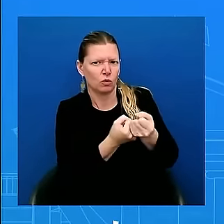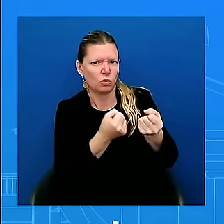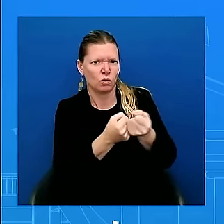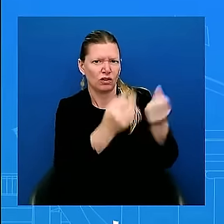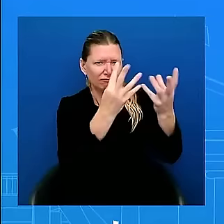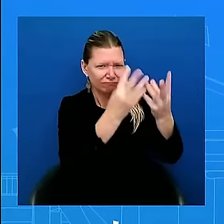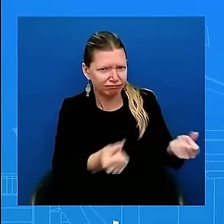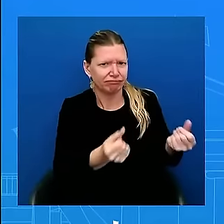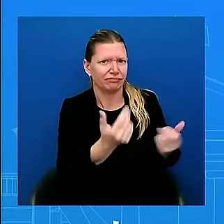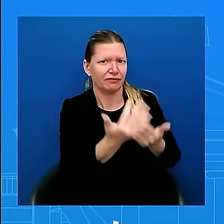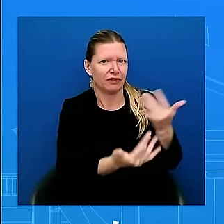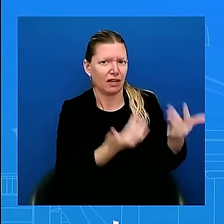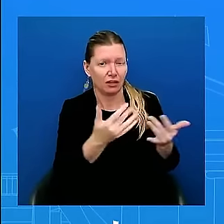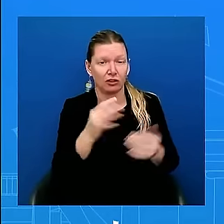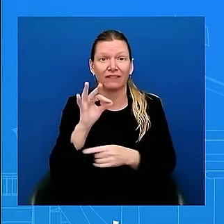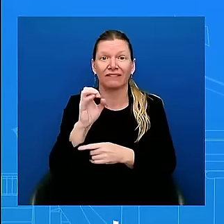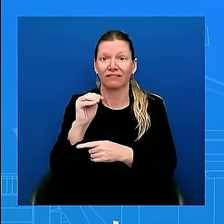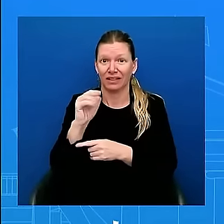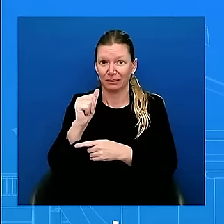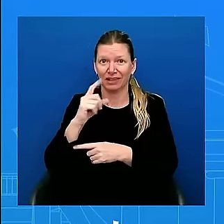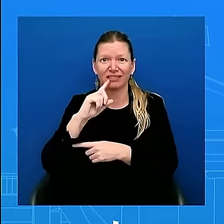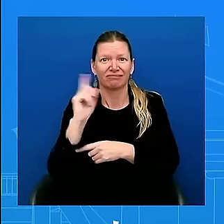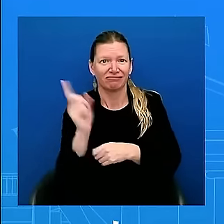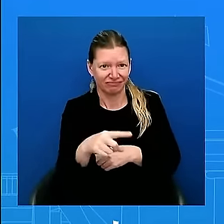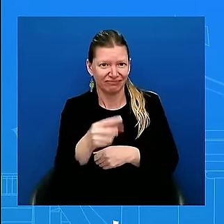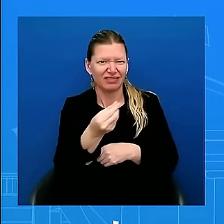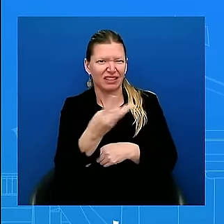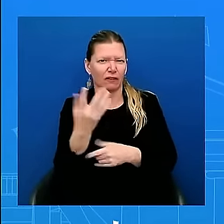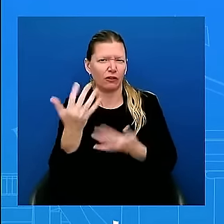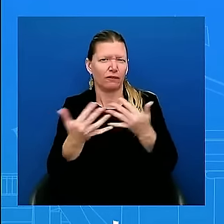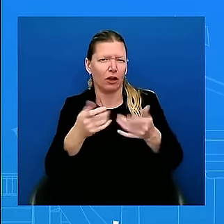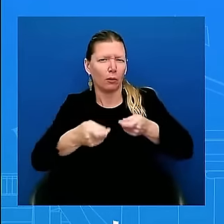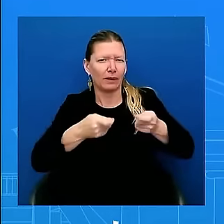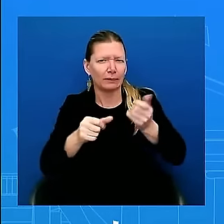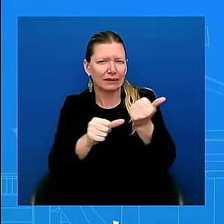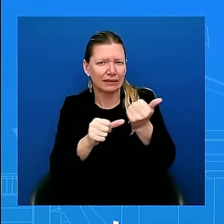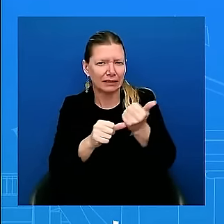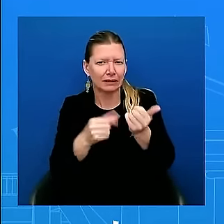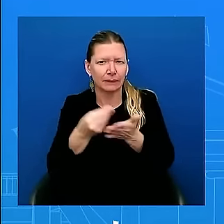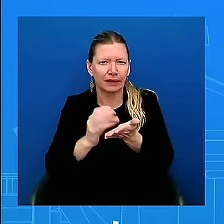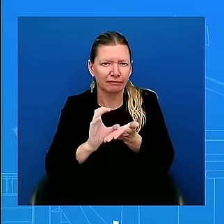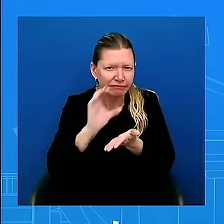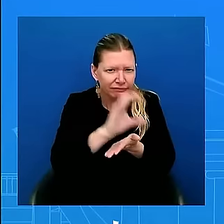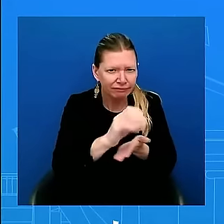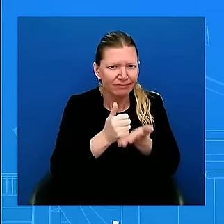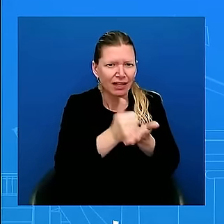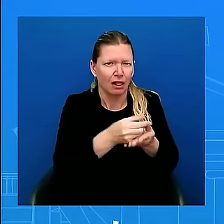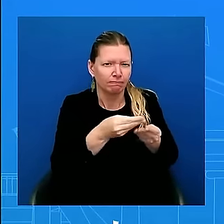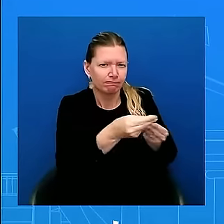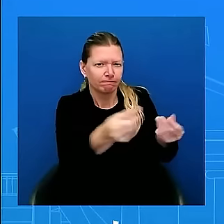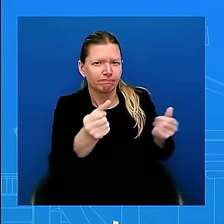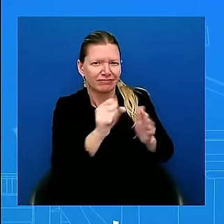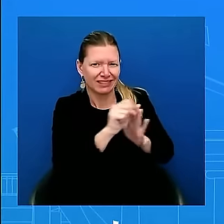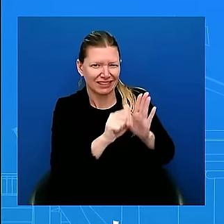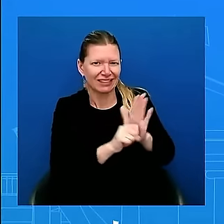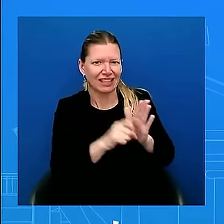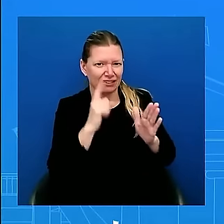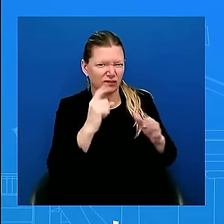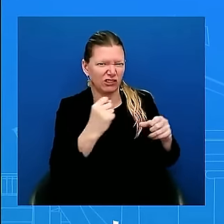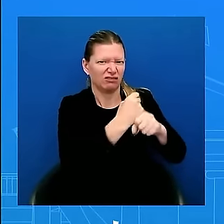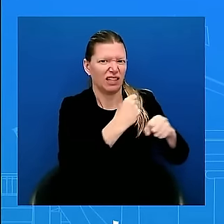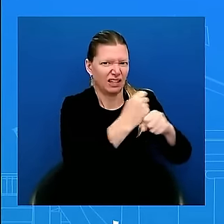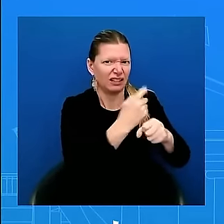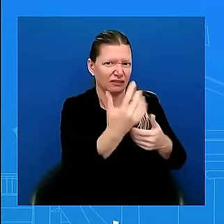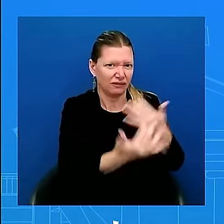to help reimburse states for firefighting costs. As always, we stay ready to provide further support as needed. And